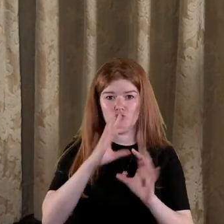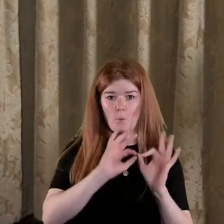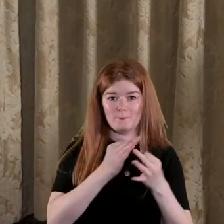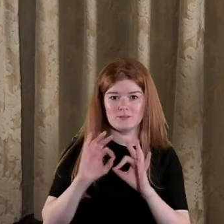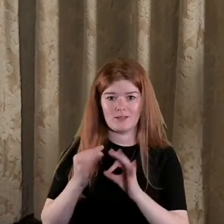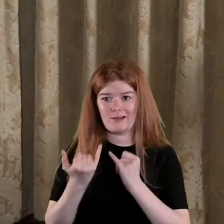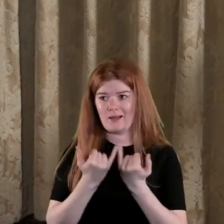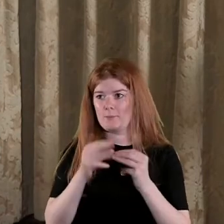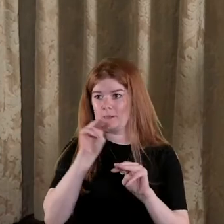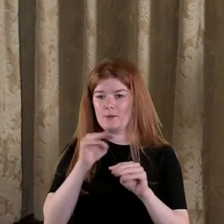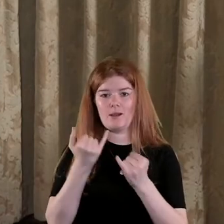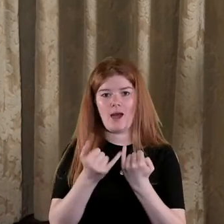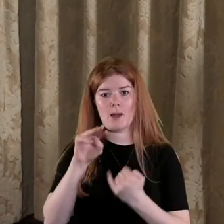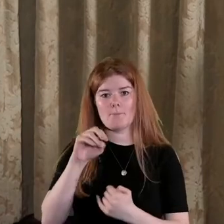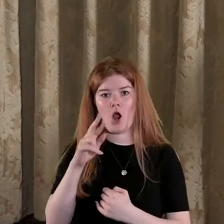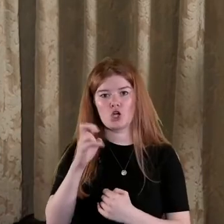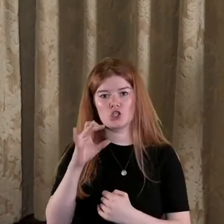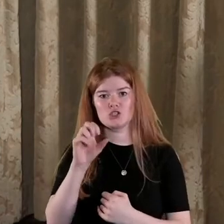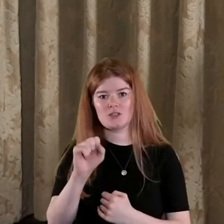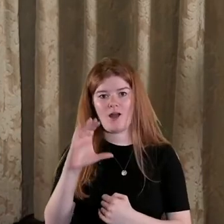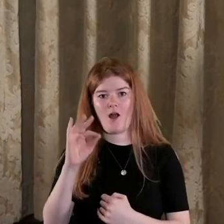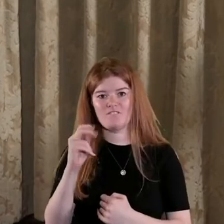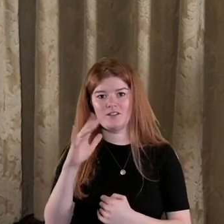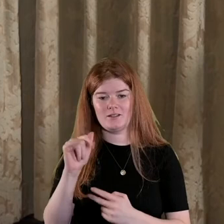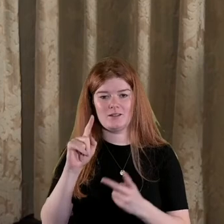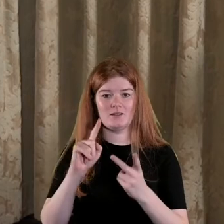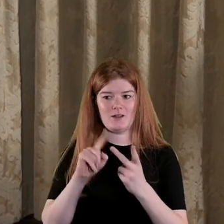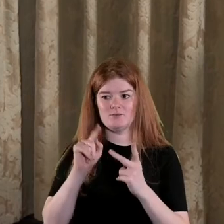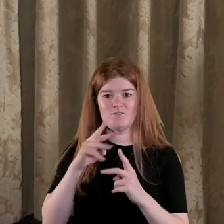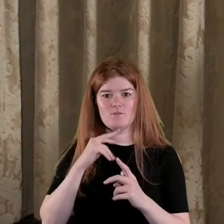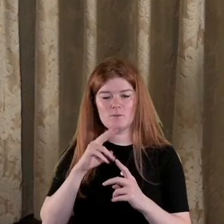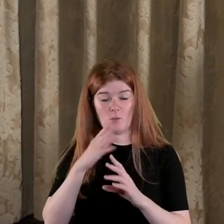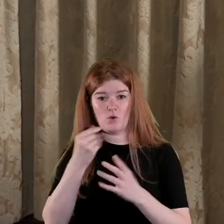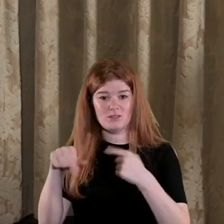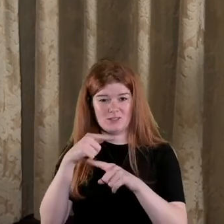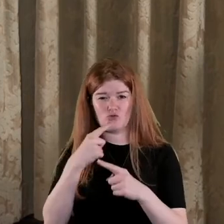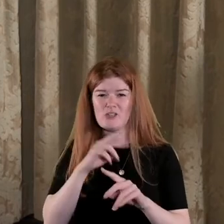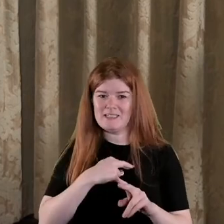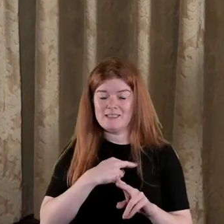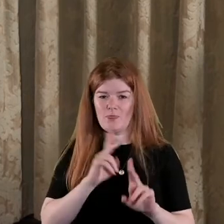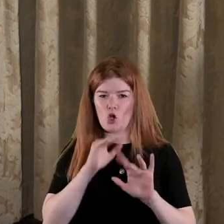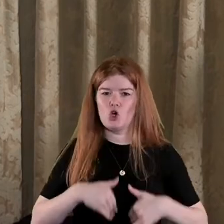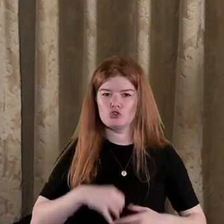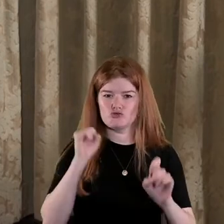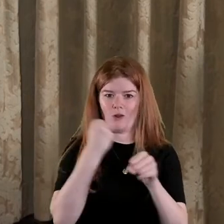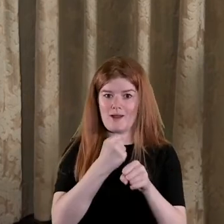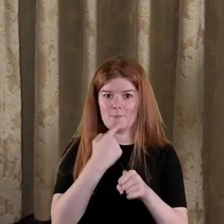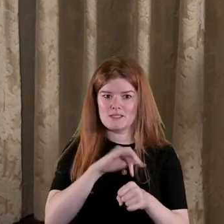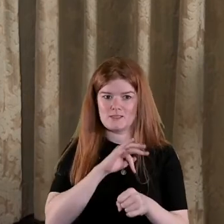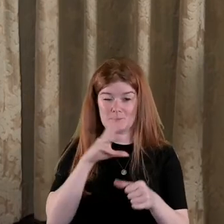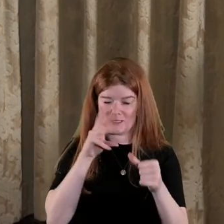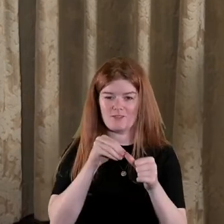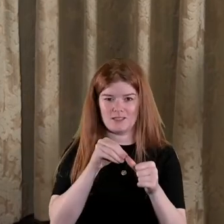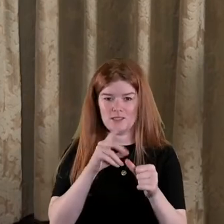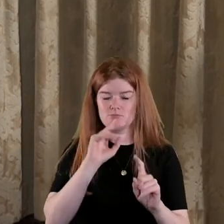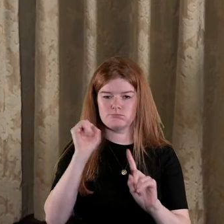people like Marcus Garvey and W.E. Du Bois it's the hunger strike of McSweeney in particular